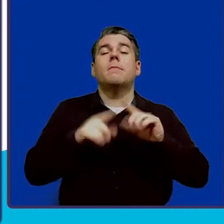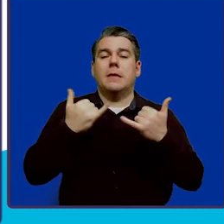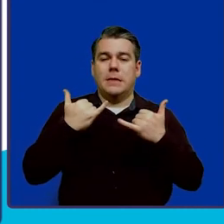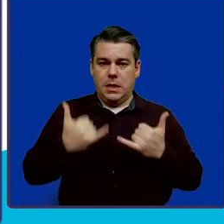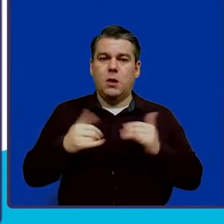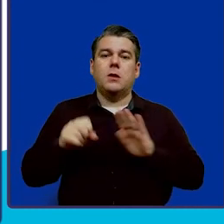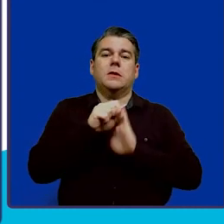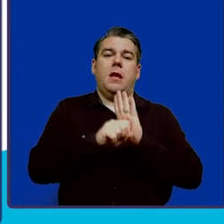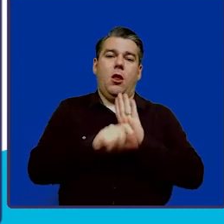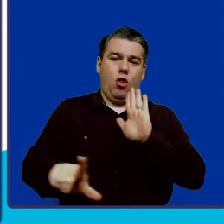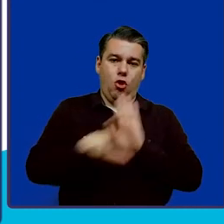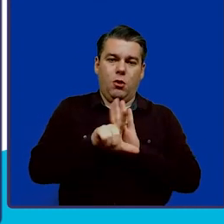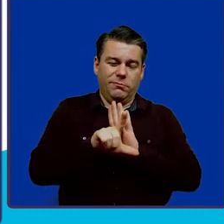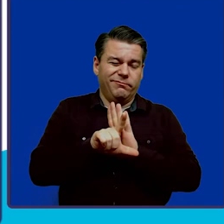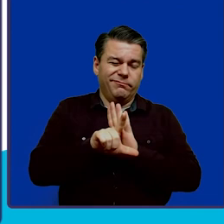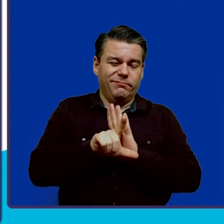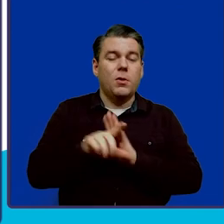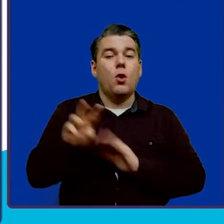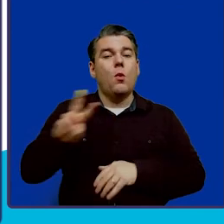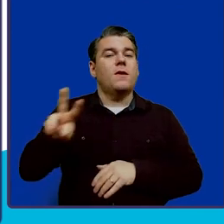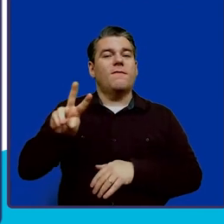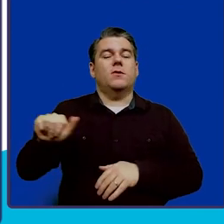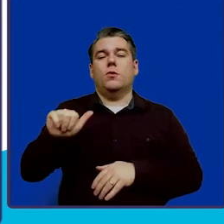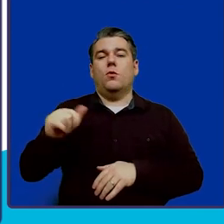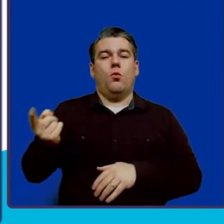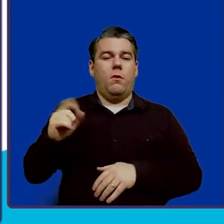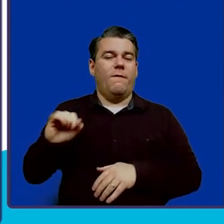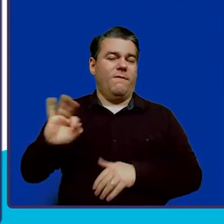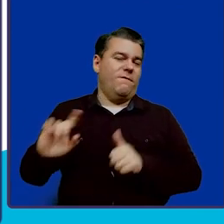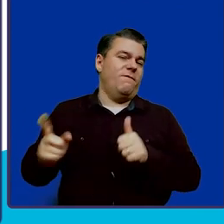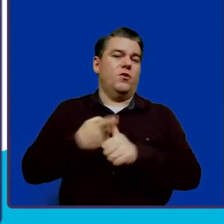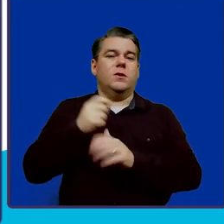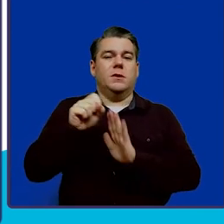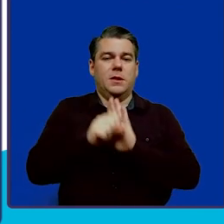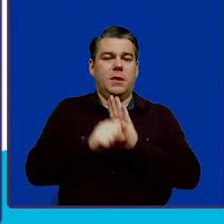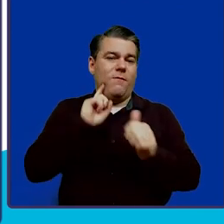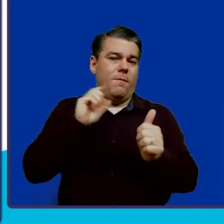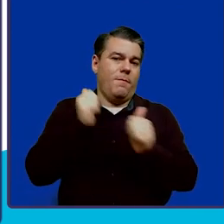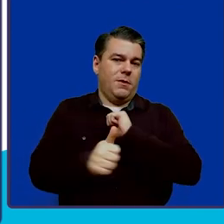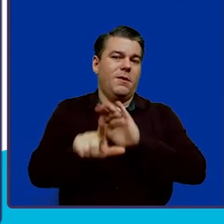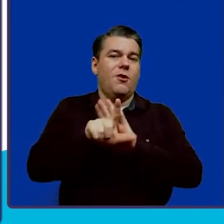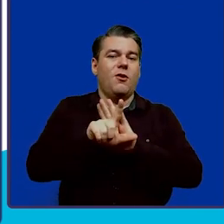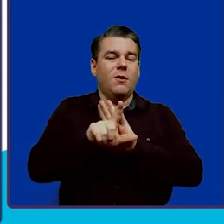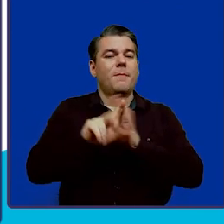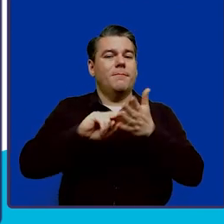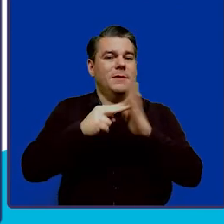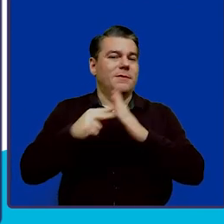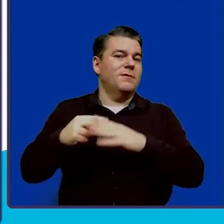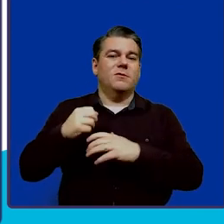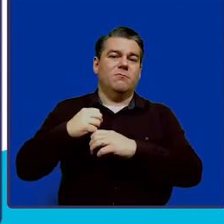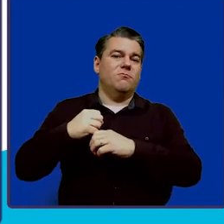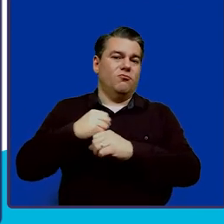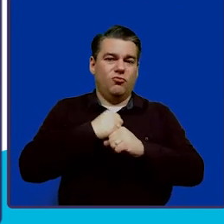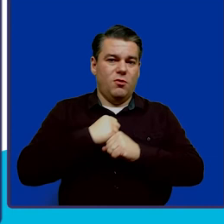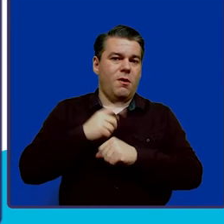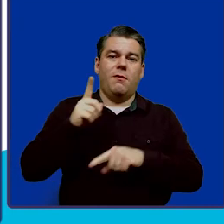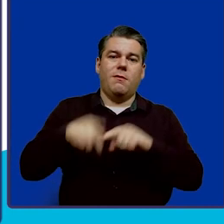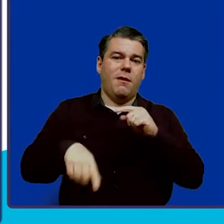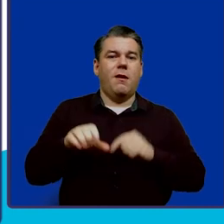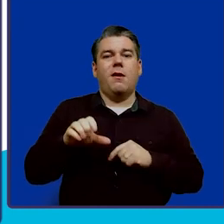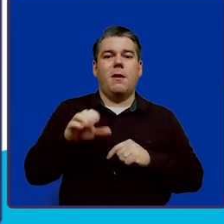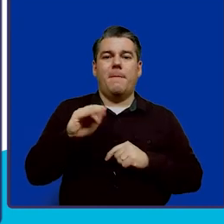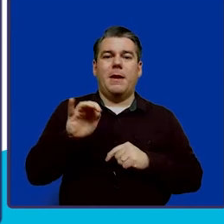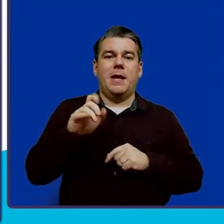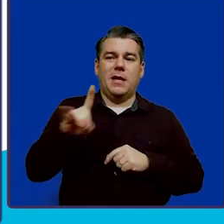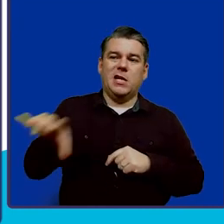is state law. West Virginia was one of the first states in the country to pass this legislation in which there cannot be a Medicaid clawback.